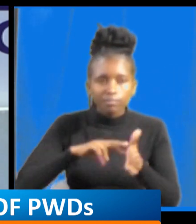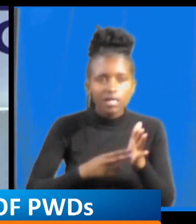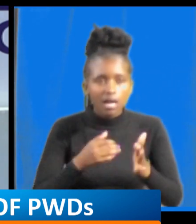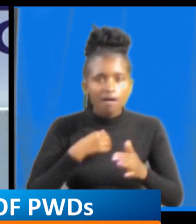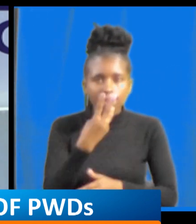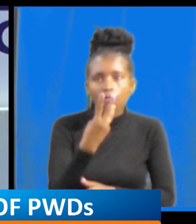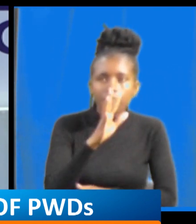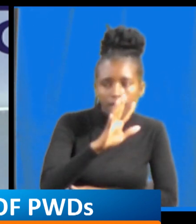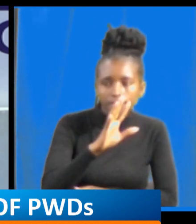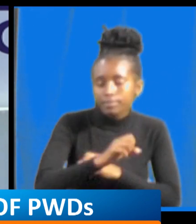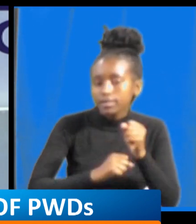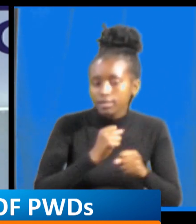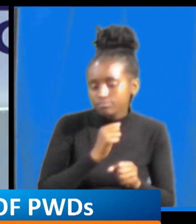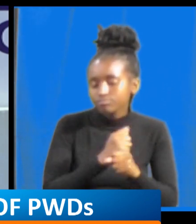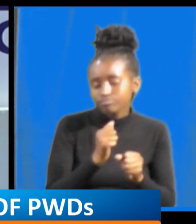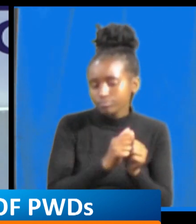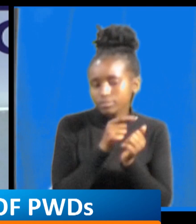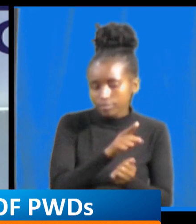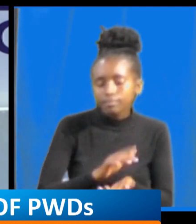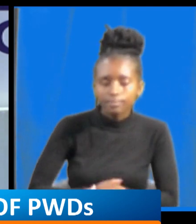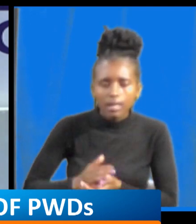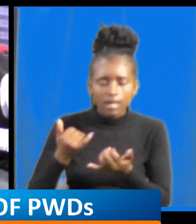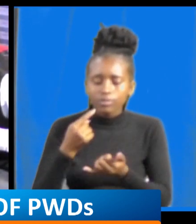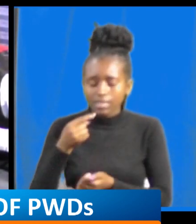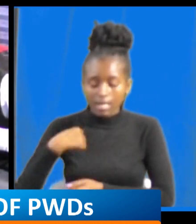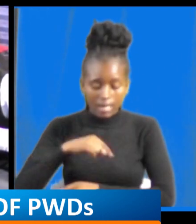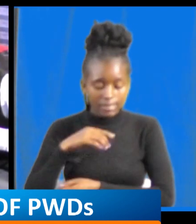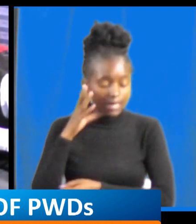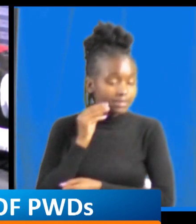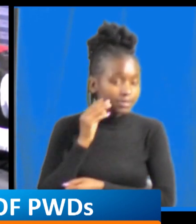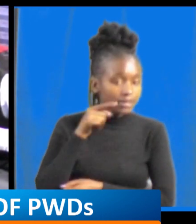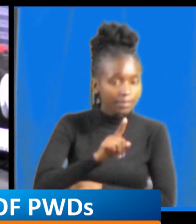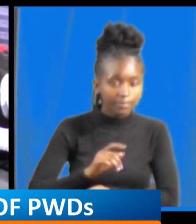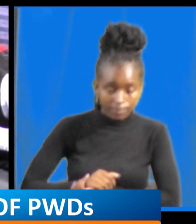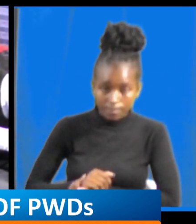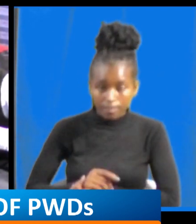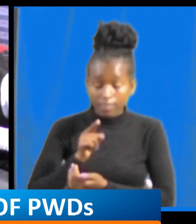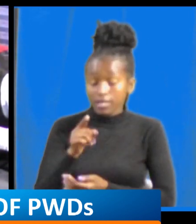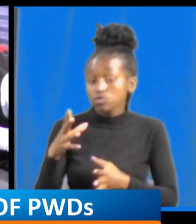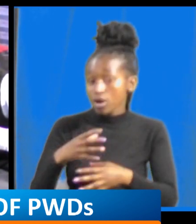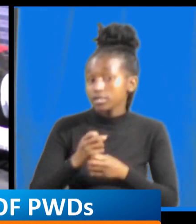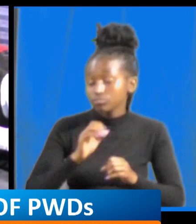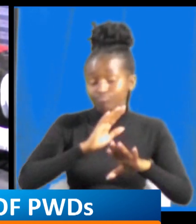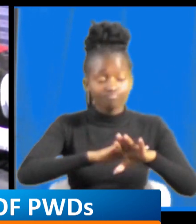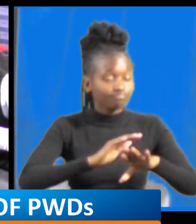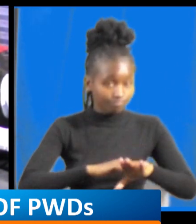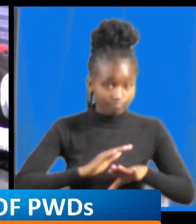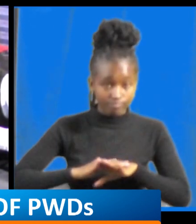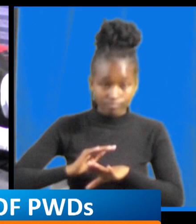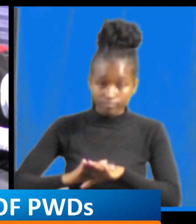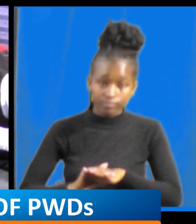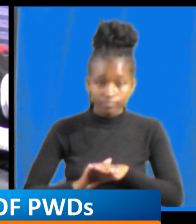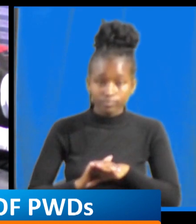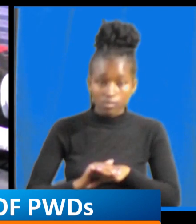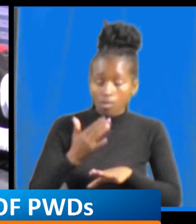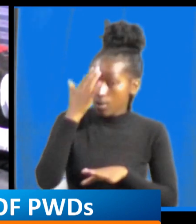working with APDK uh APDK is a good organization according to me yeah it